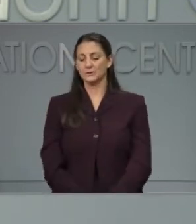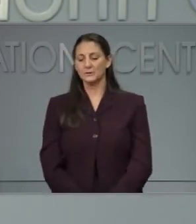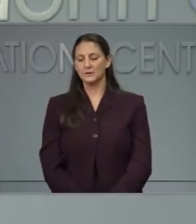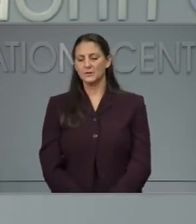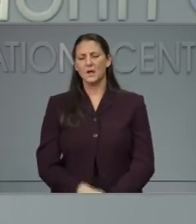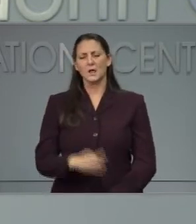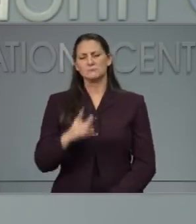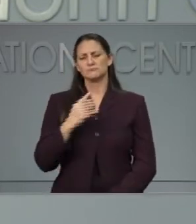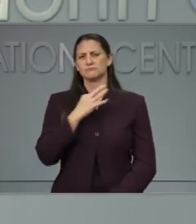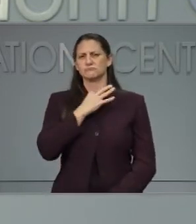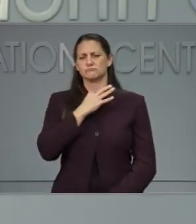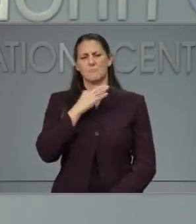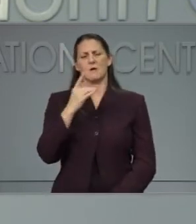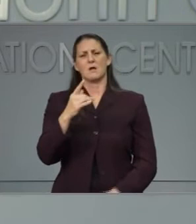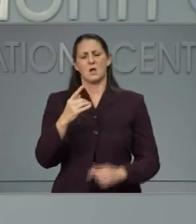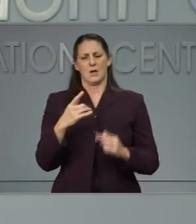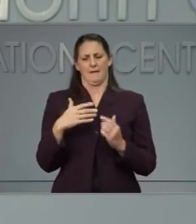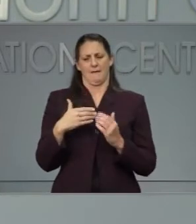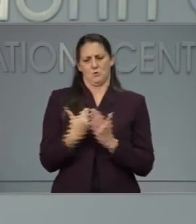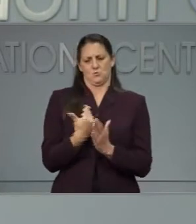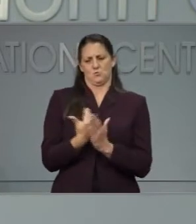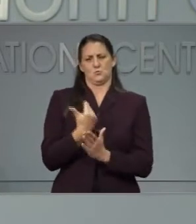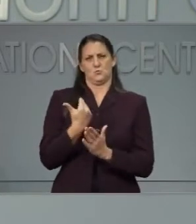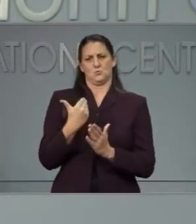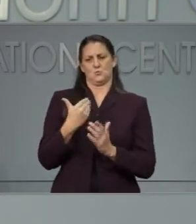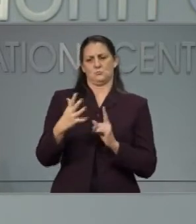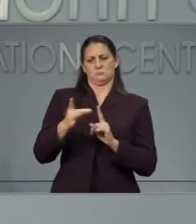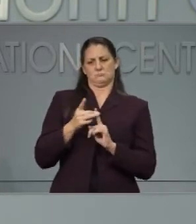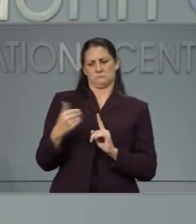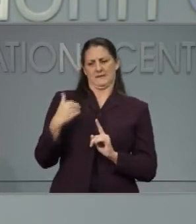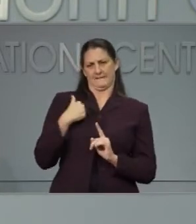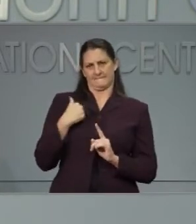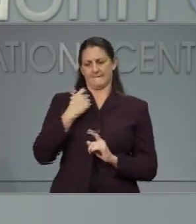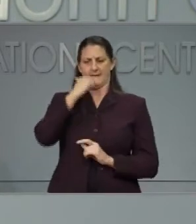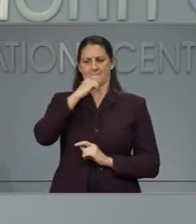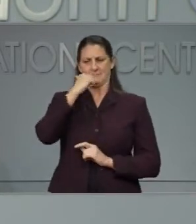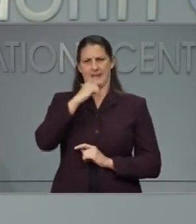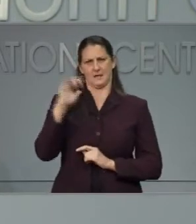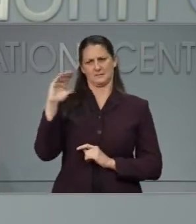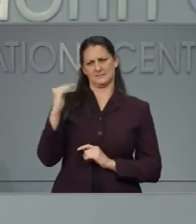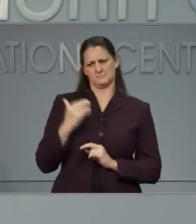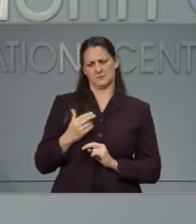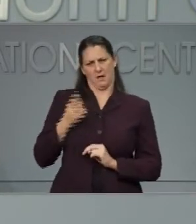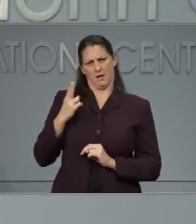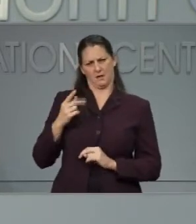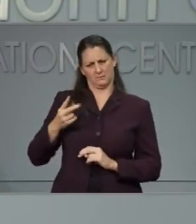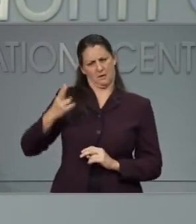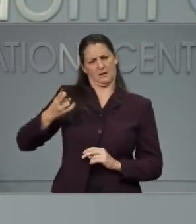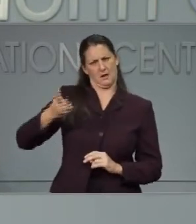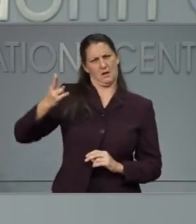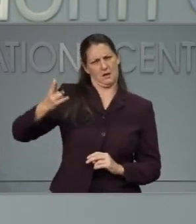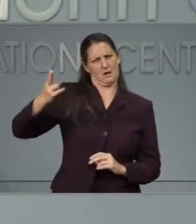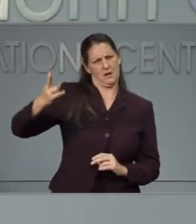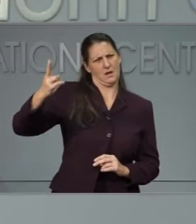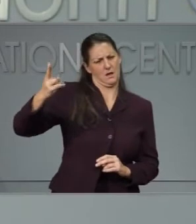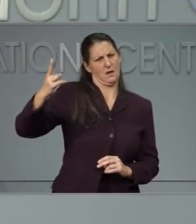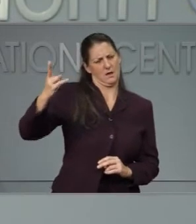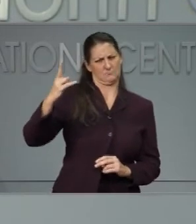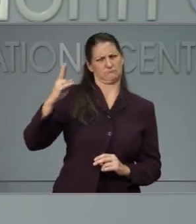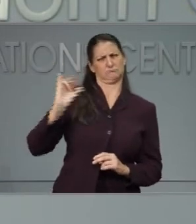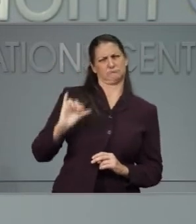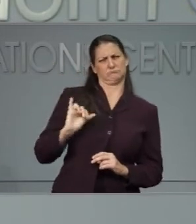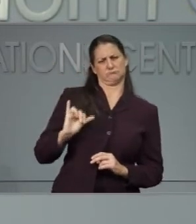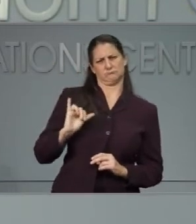cases every day is still too high, but you don't expect a new spike in Phase 2.5, why didn't you open